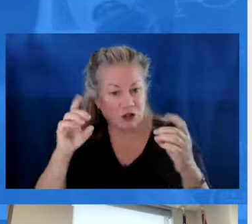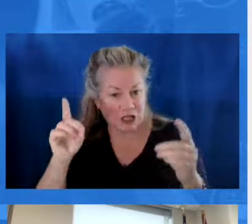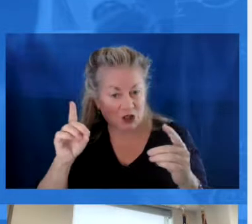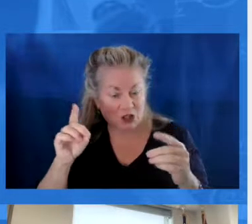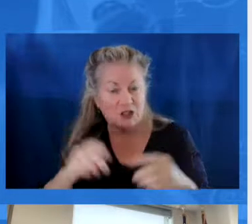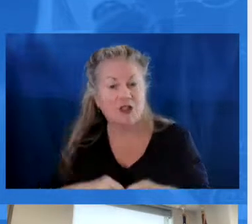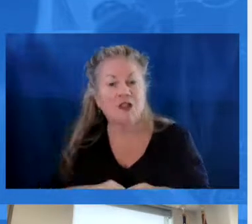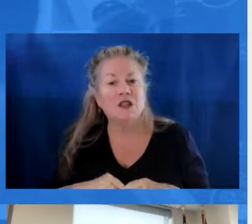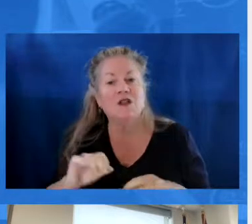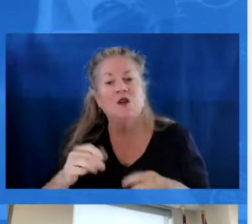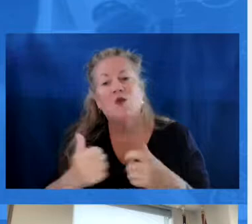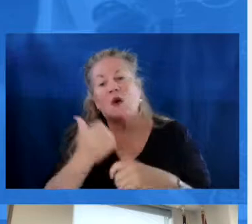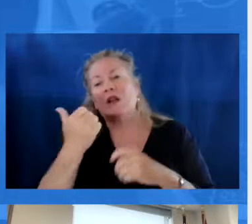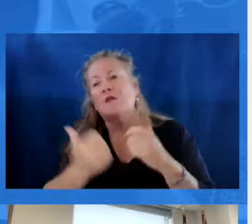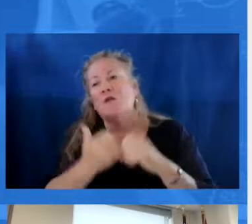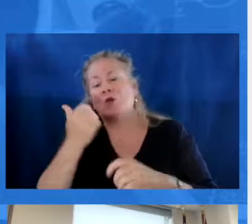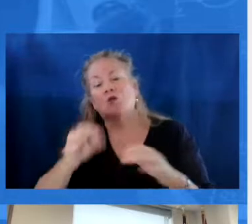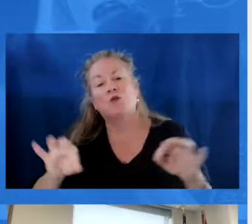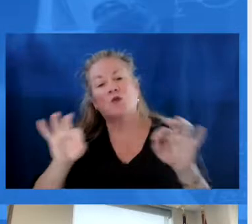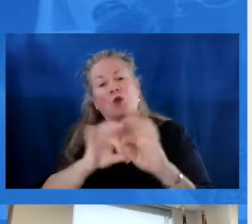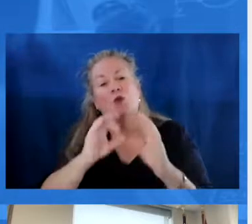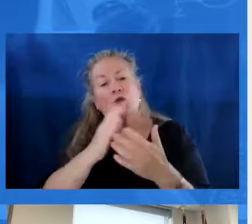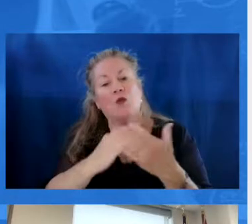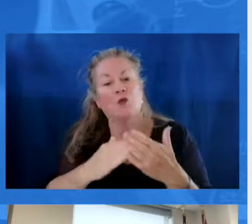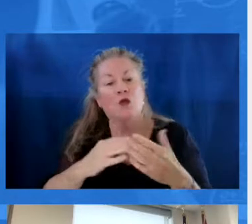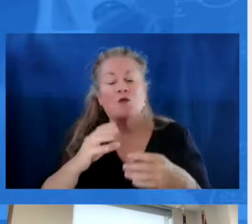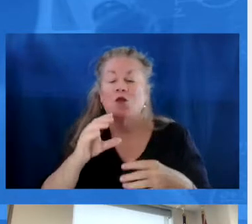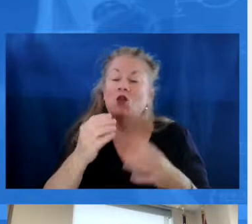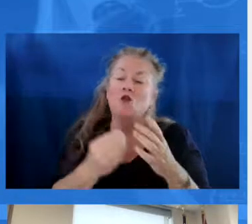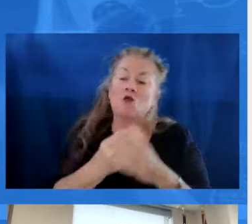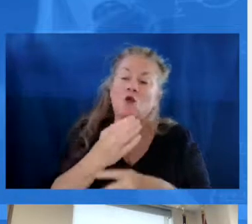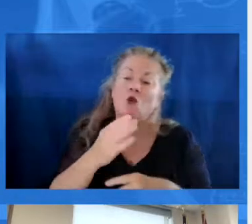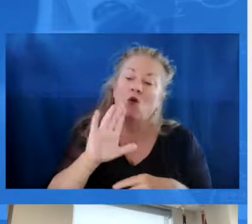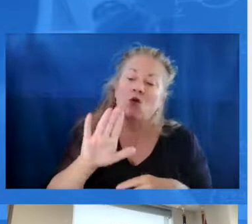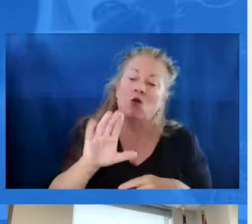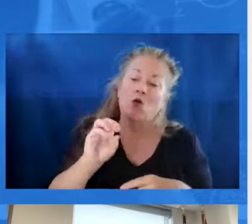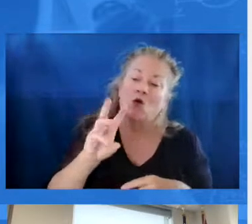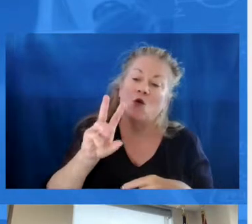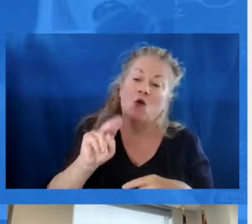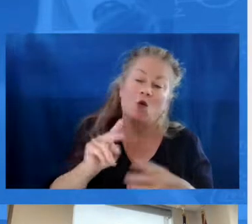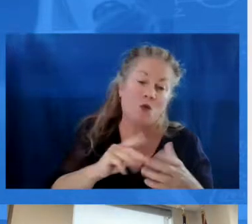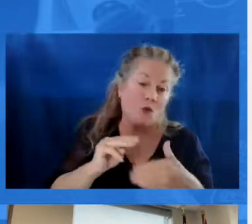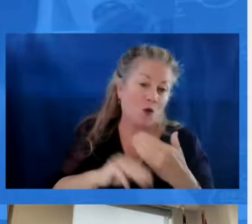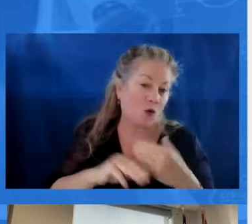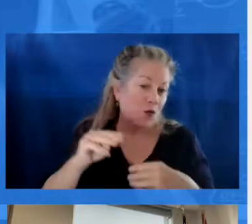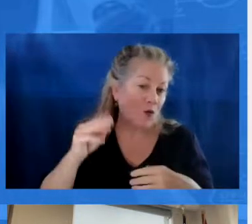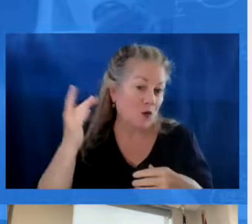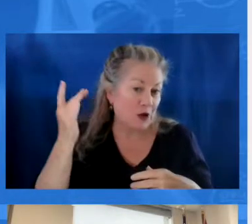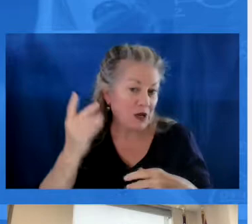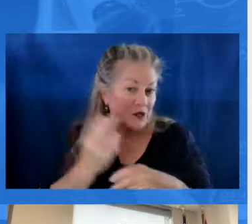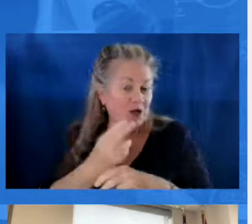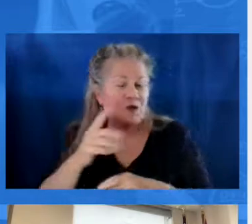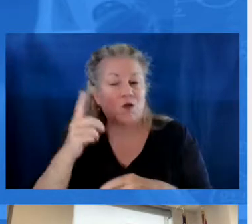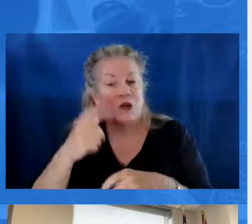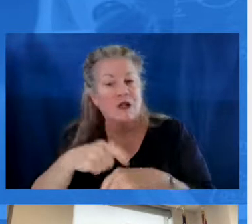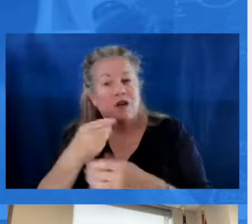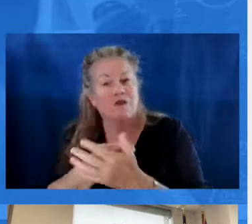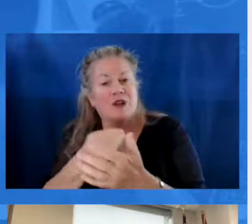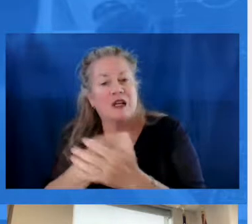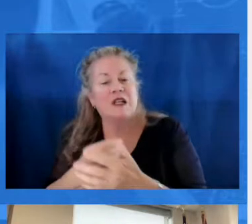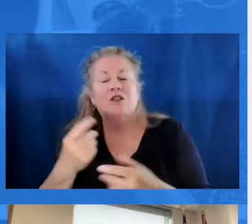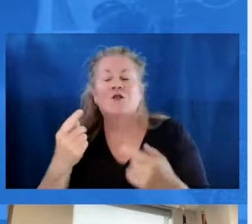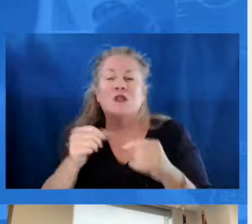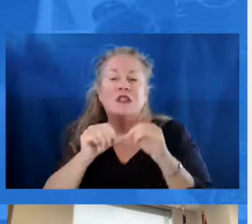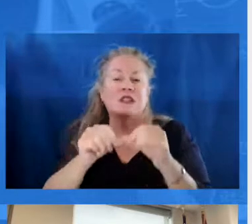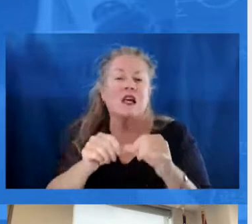And it really is one of the most important components of our Grow Your Own program because it's how we were able to use the one-time federal funding